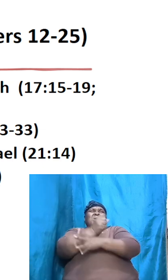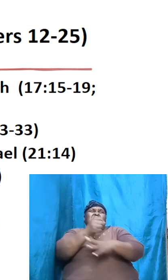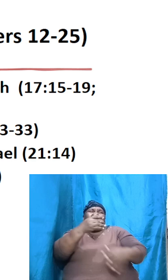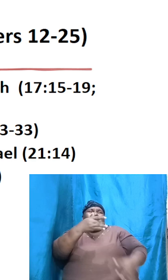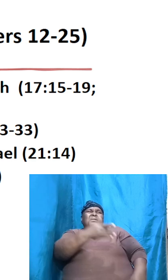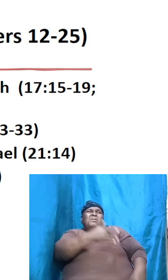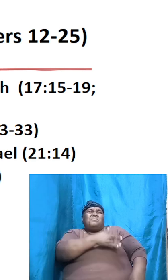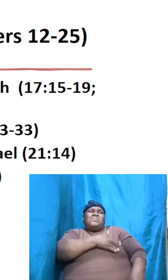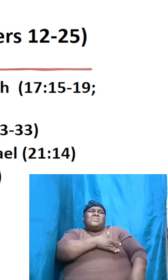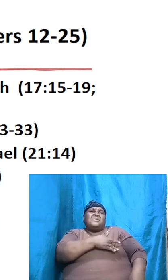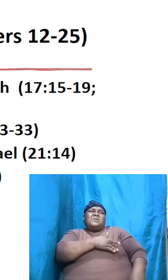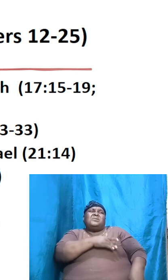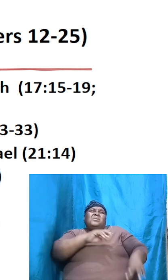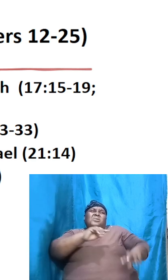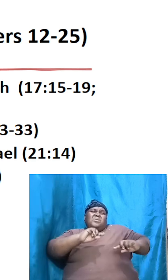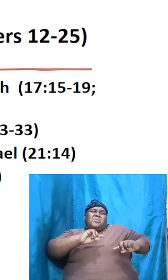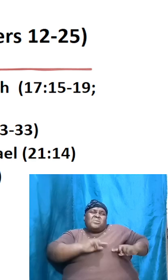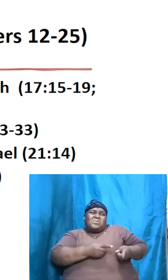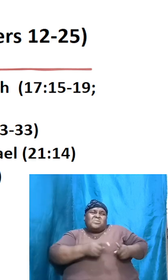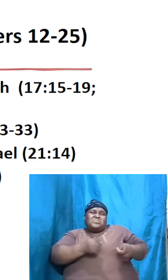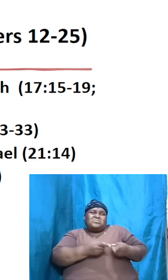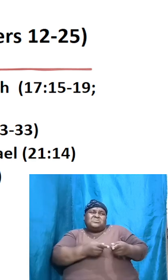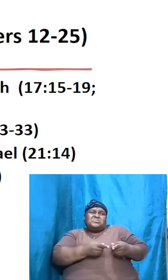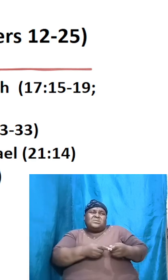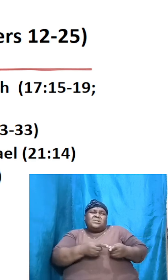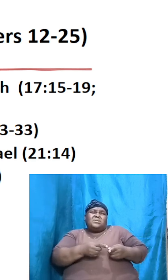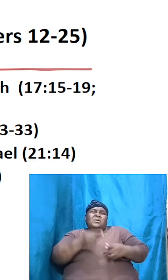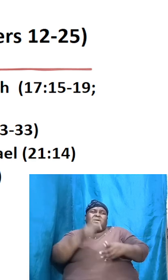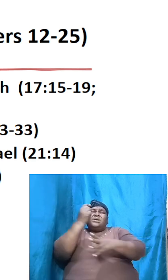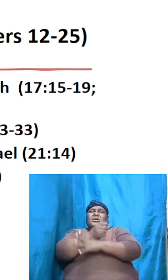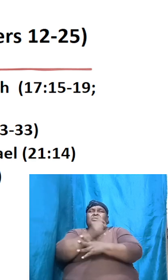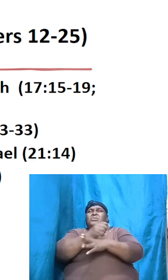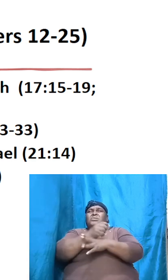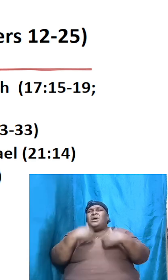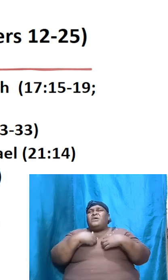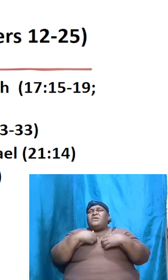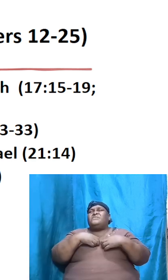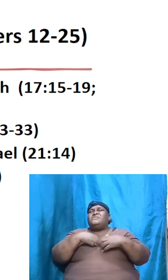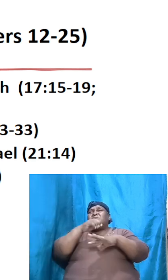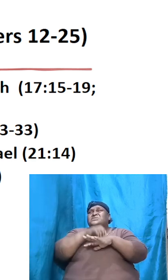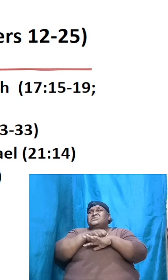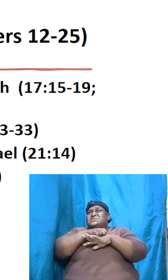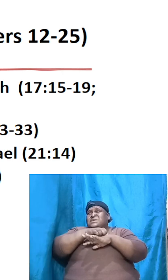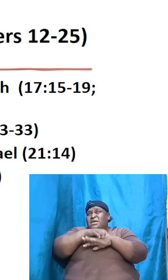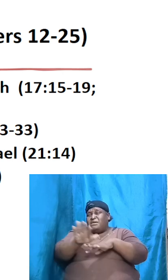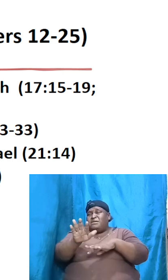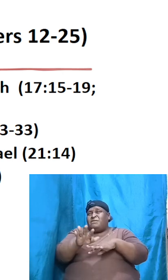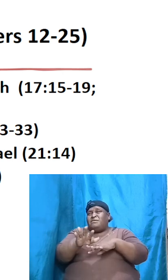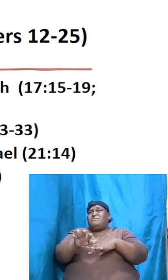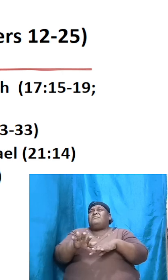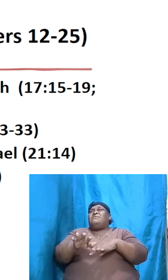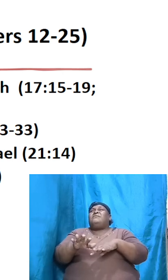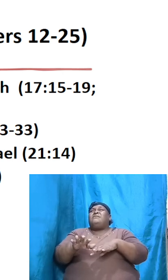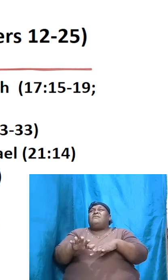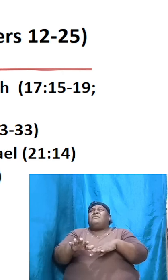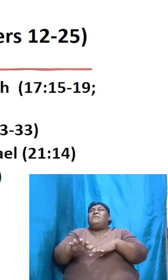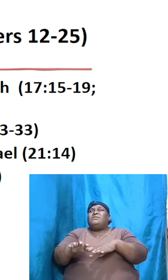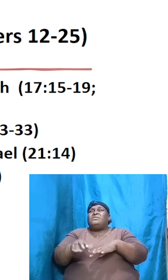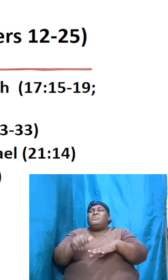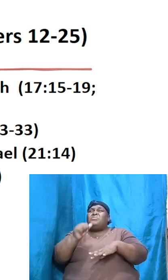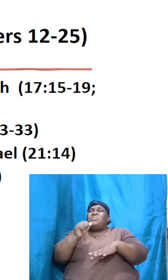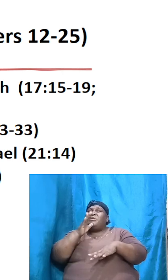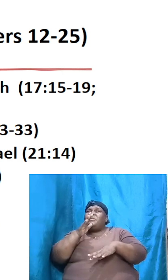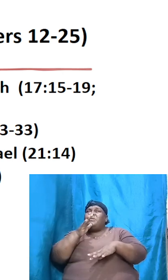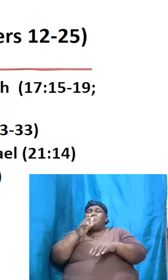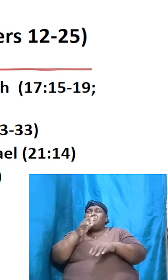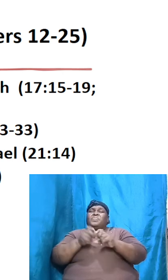is that Abraham will now have to put out Hagar the mother of his son and